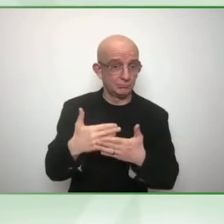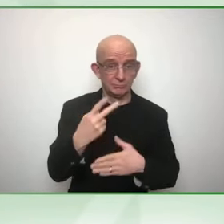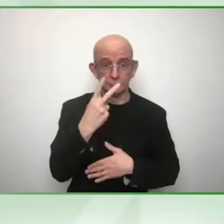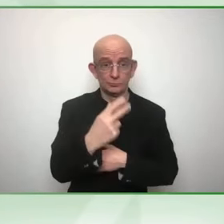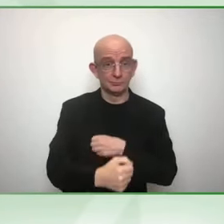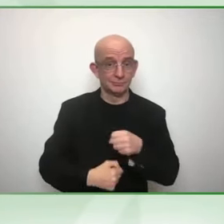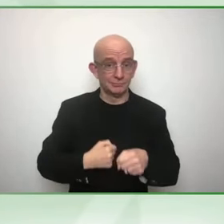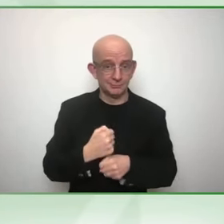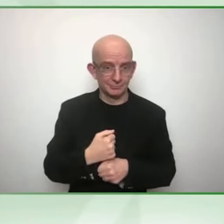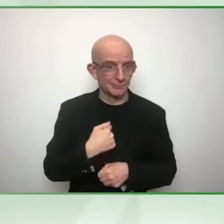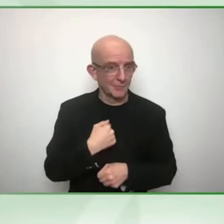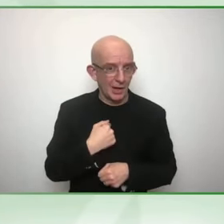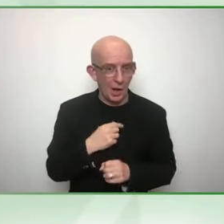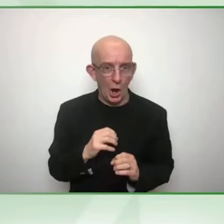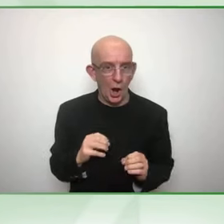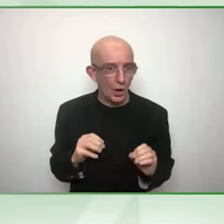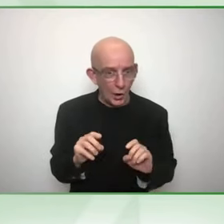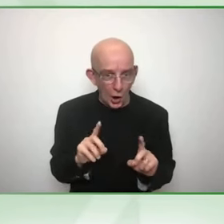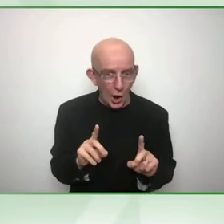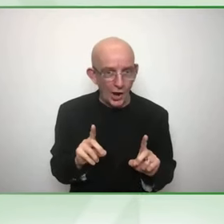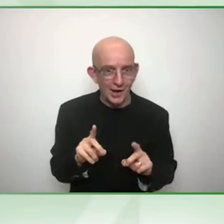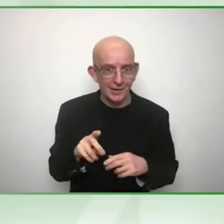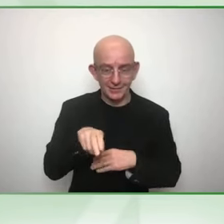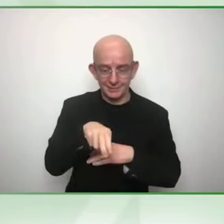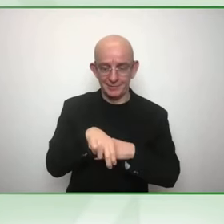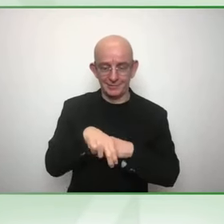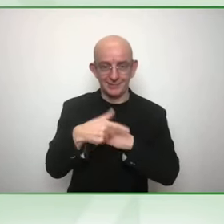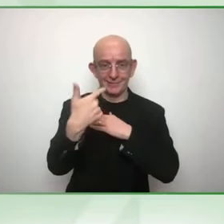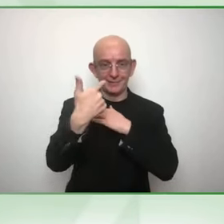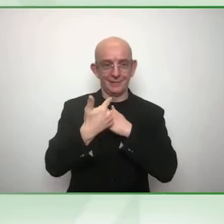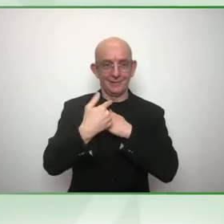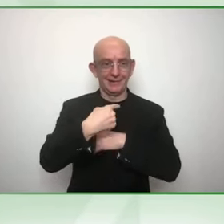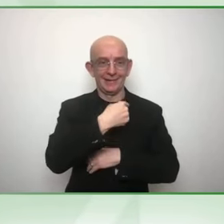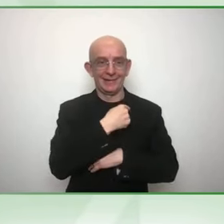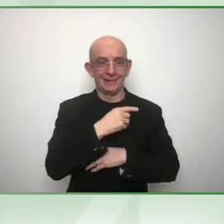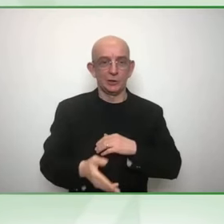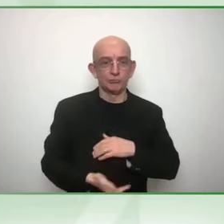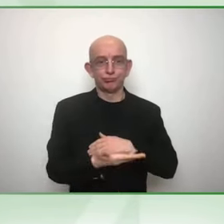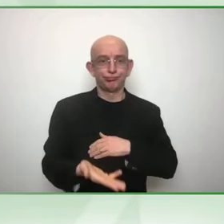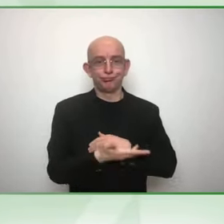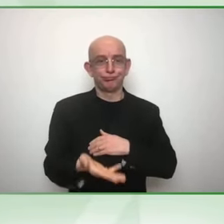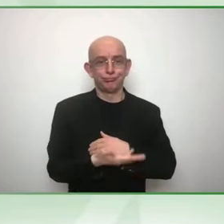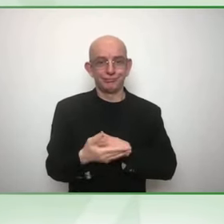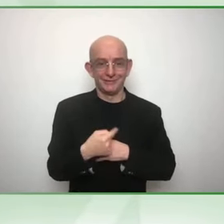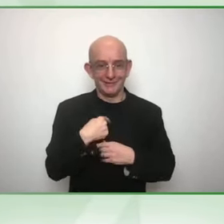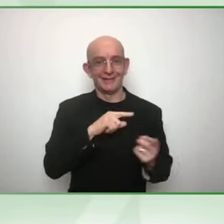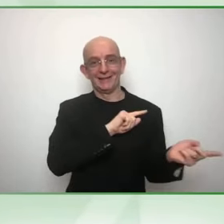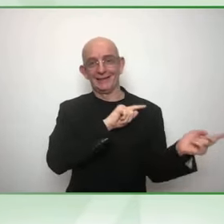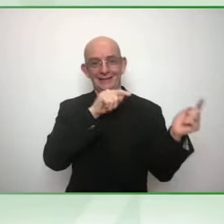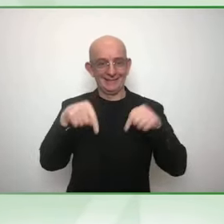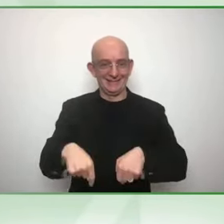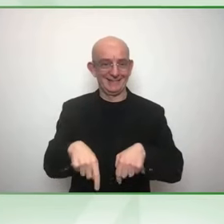I've been in this space of disability inclusion coming up to 22 years.